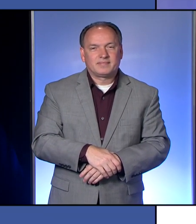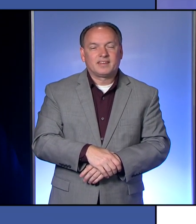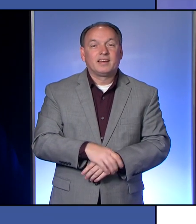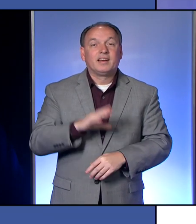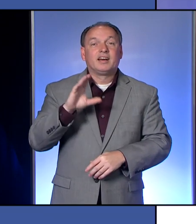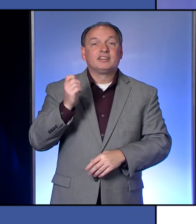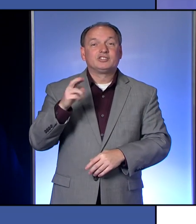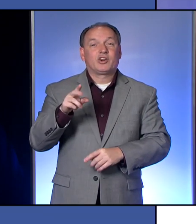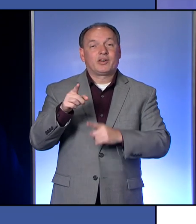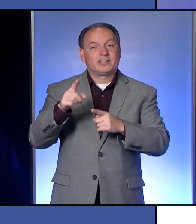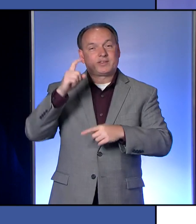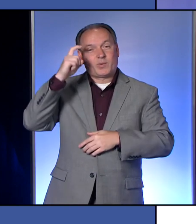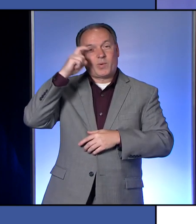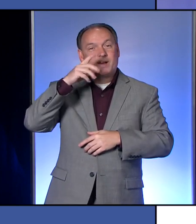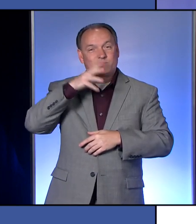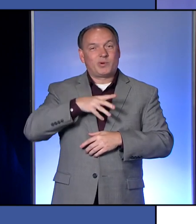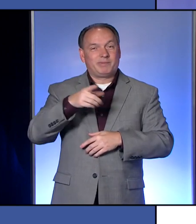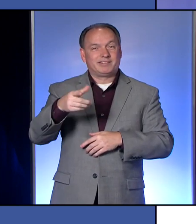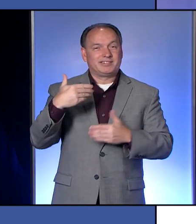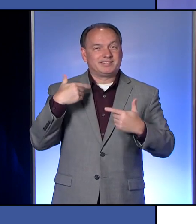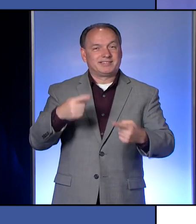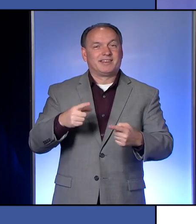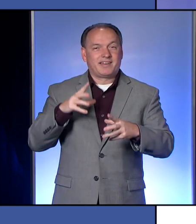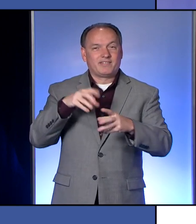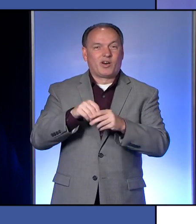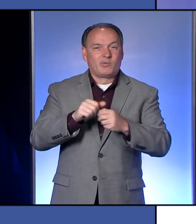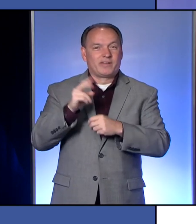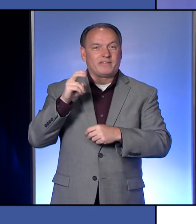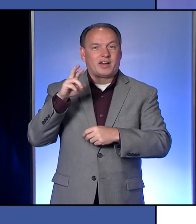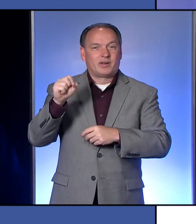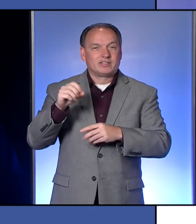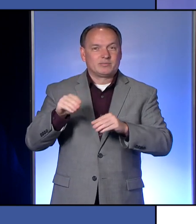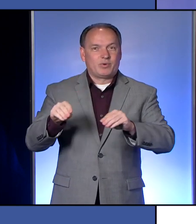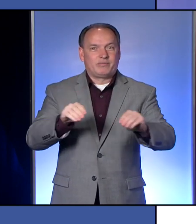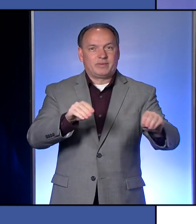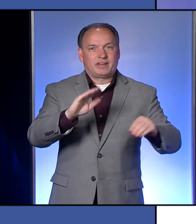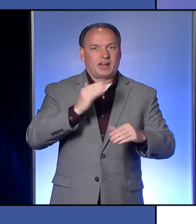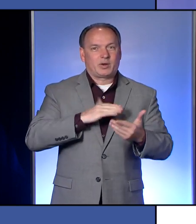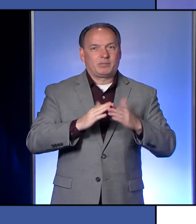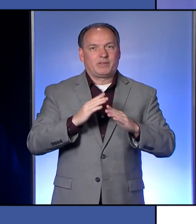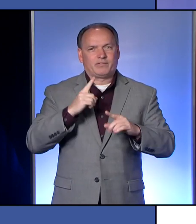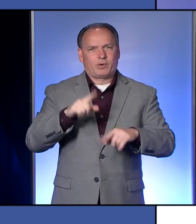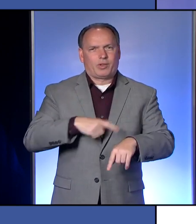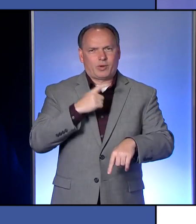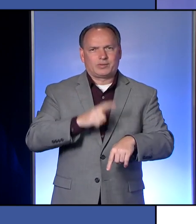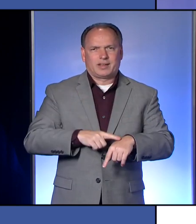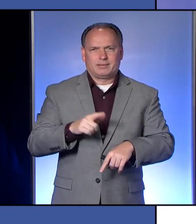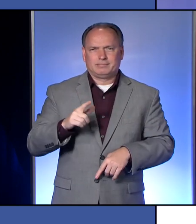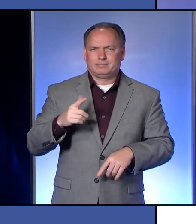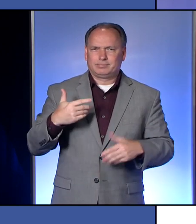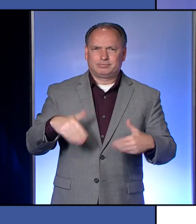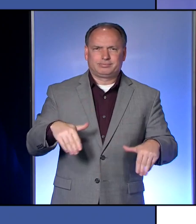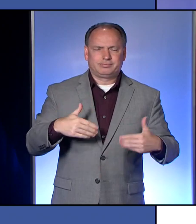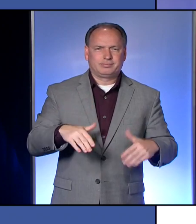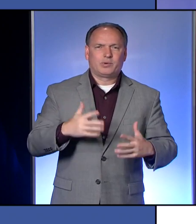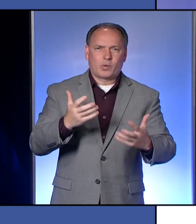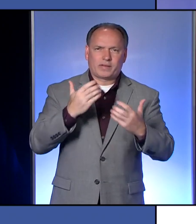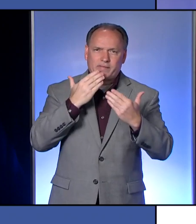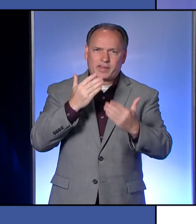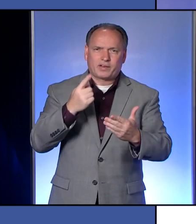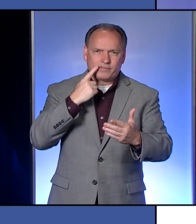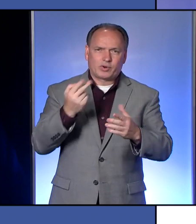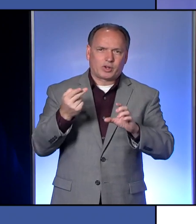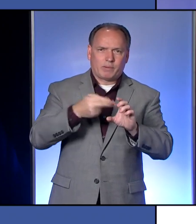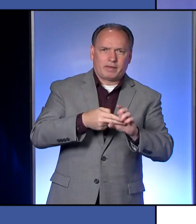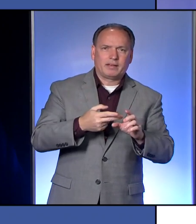Char is a wise woman who's been involved in virus movement in our community for probably decades. And I want to thank her